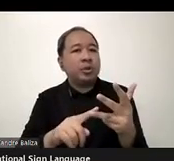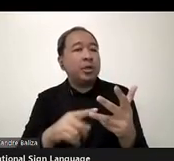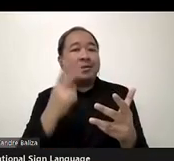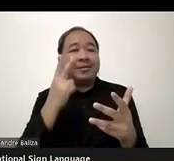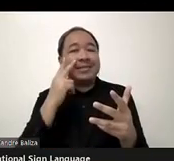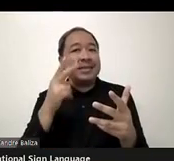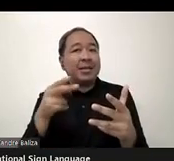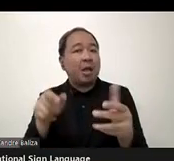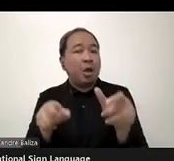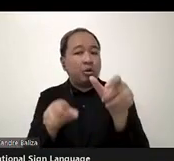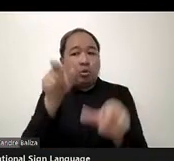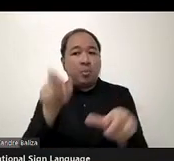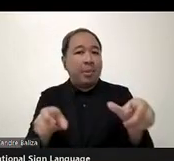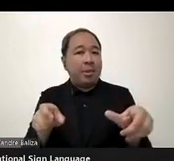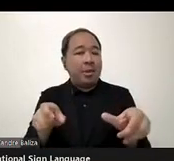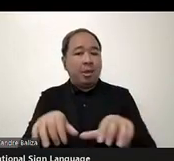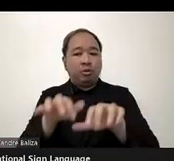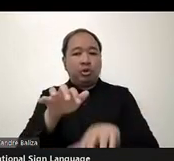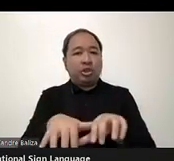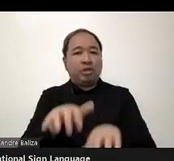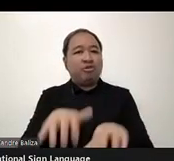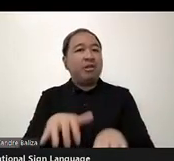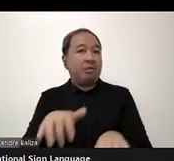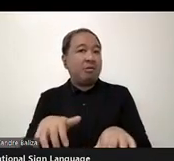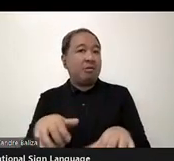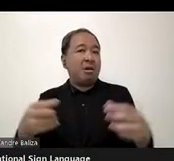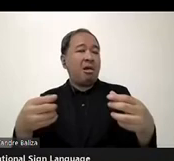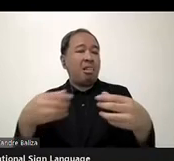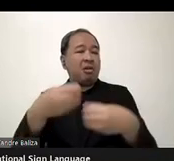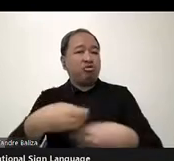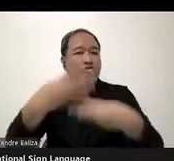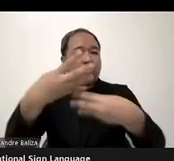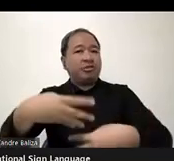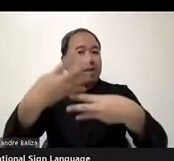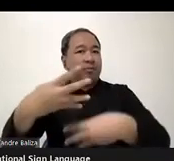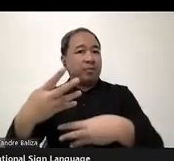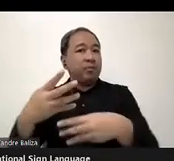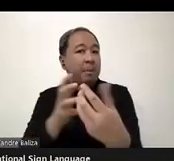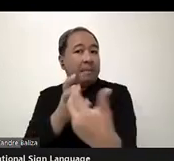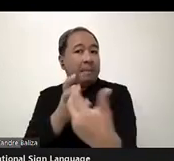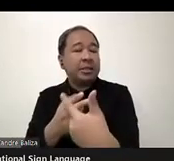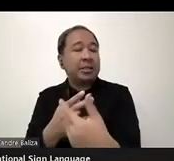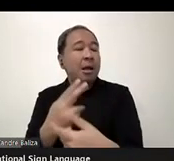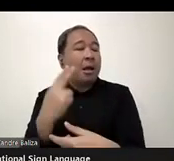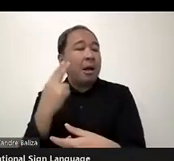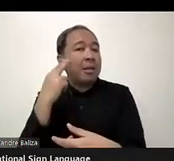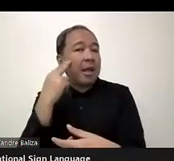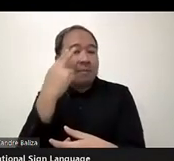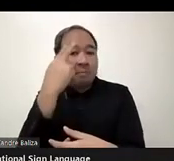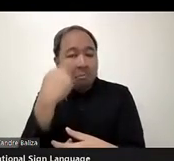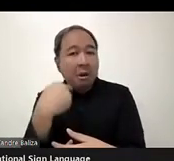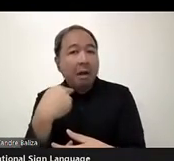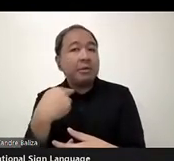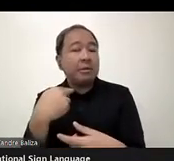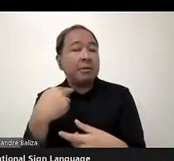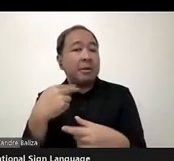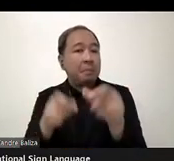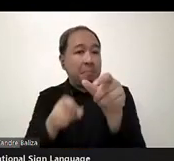And I'm so excited by the calibre of applications that we've received and the diversity of work.